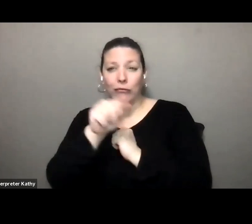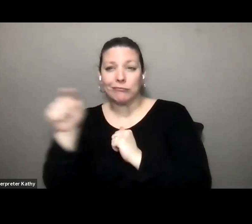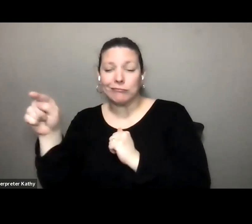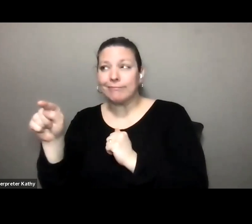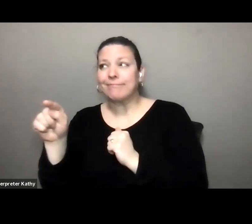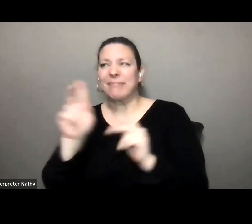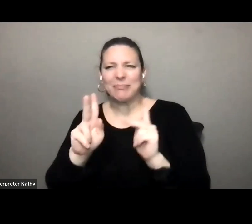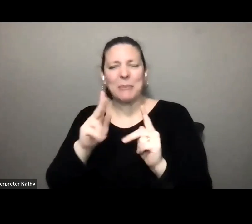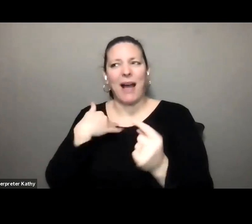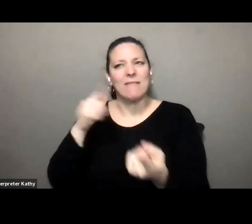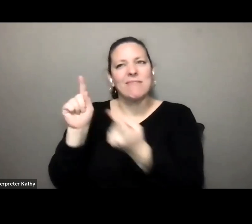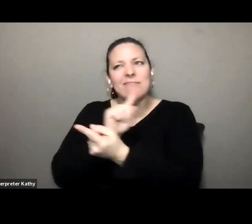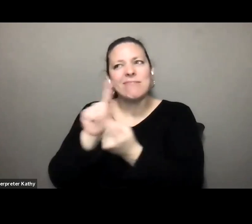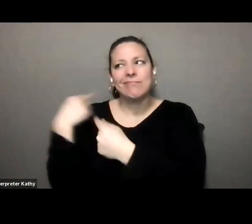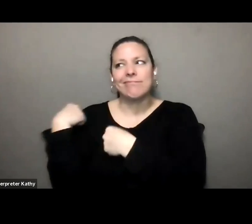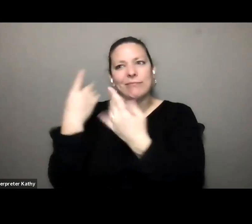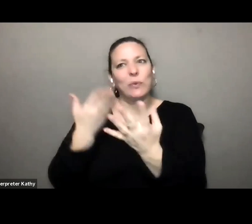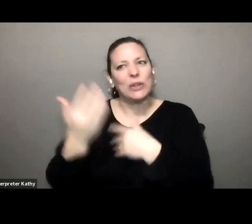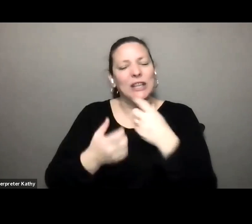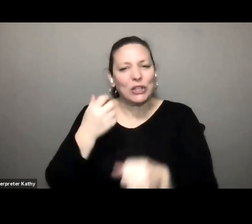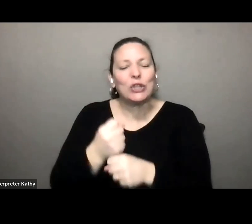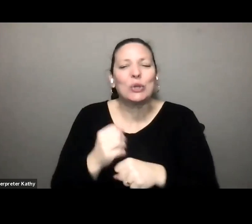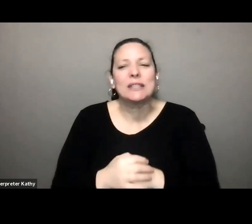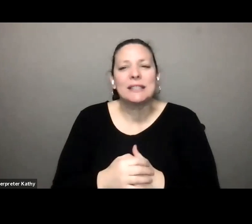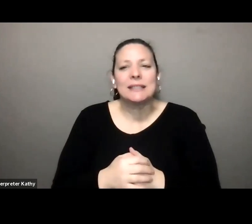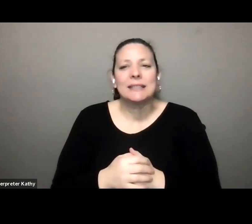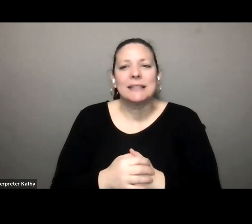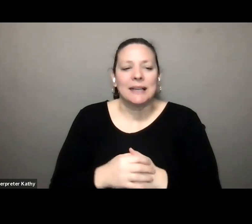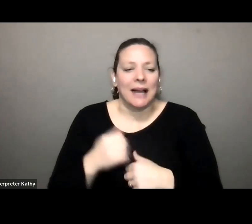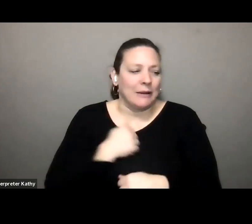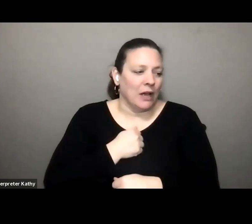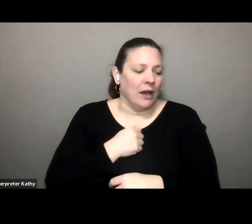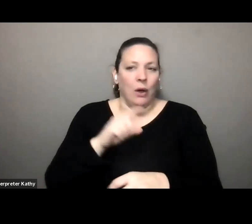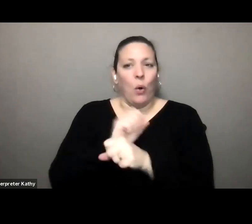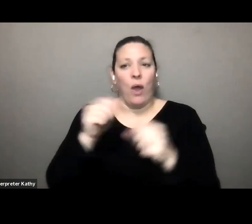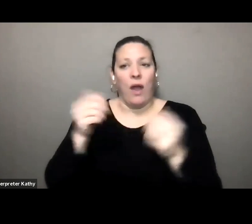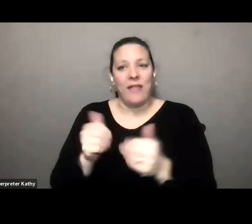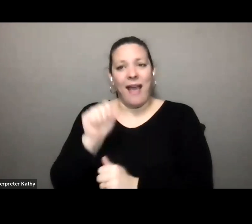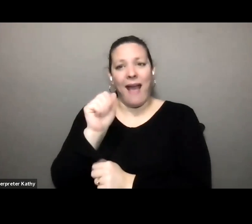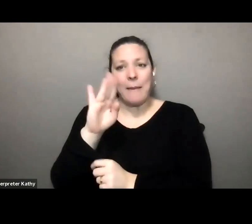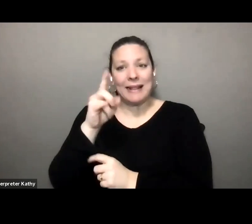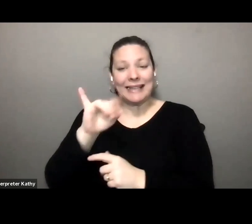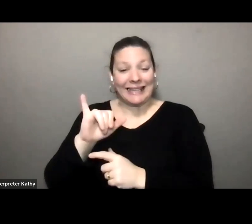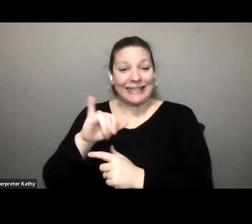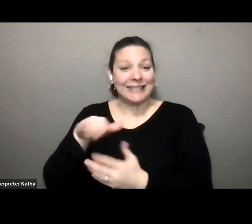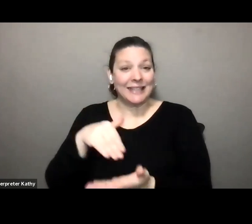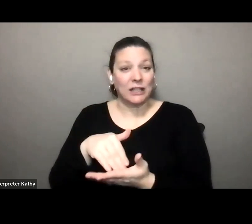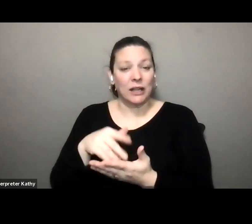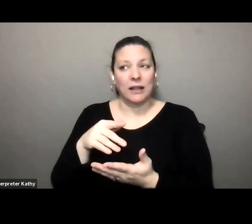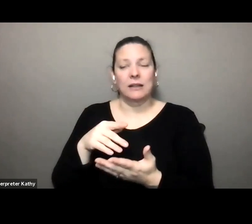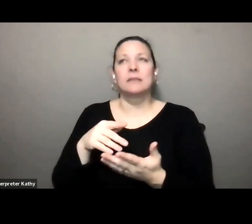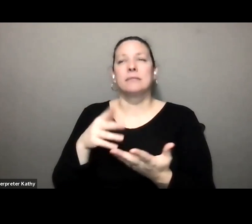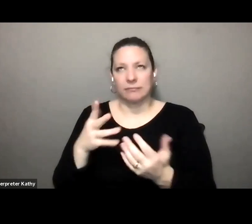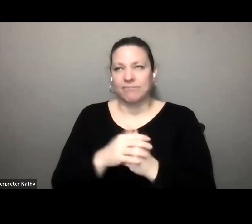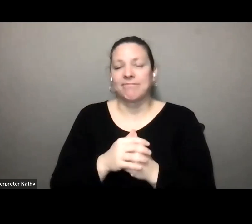over the years and um i'm sorry working at the ability center so 22 years